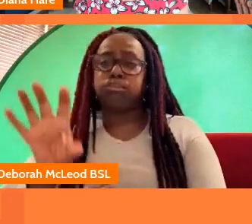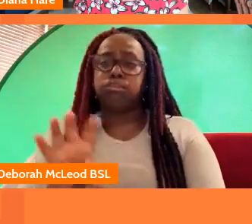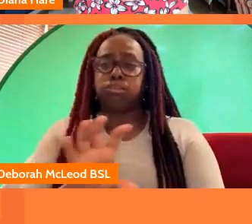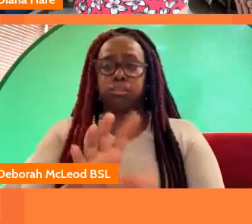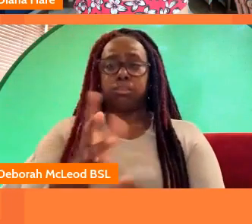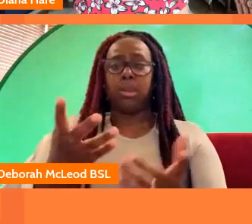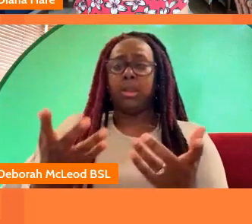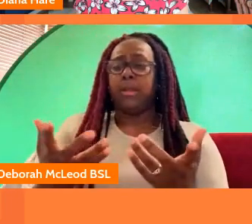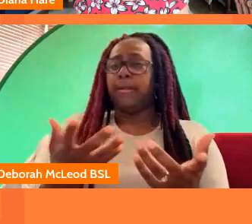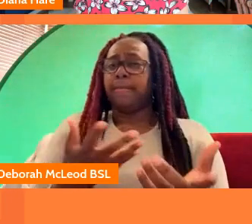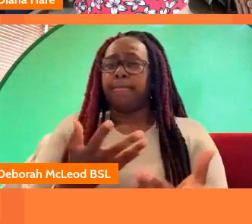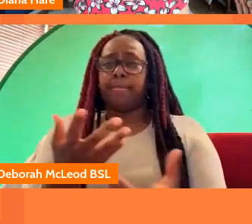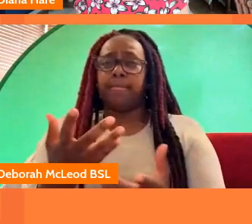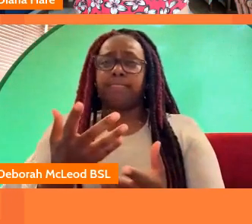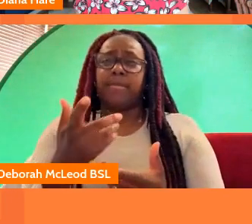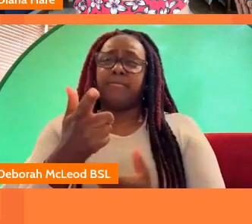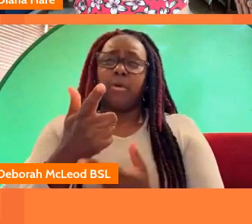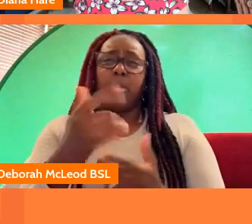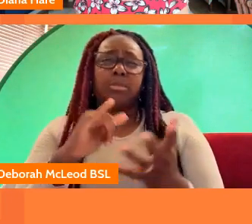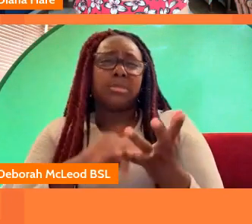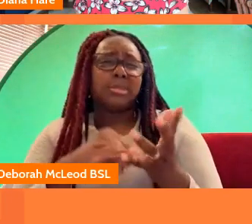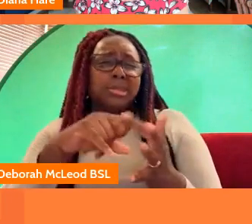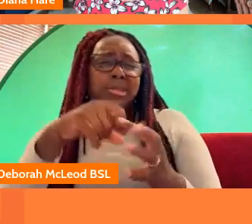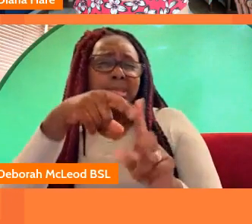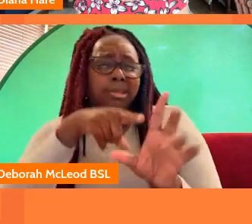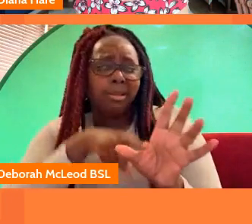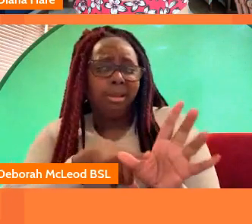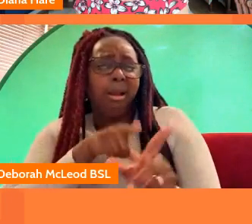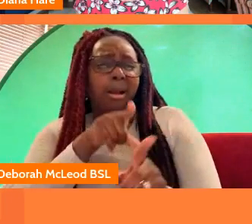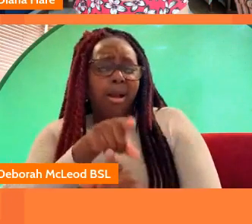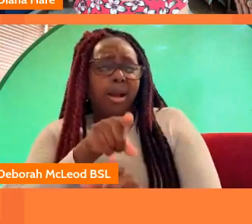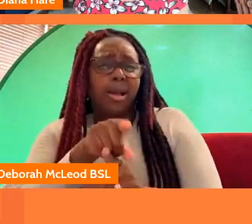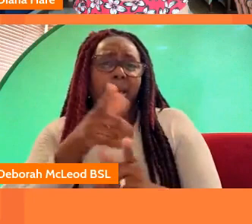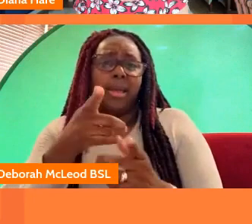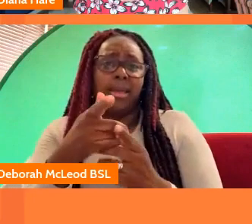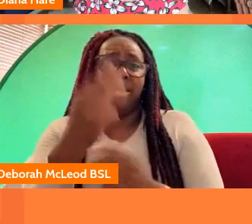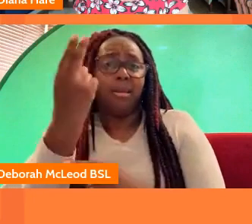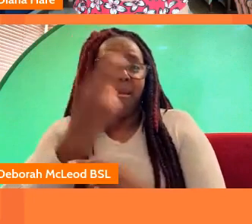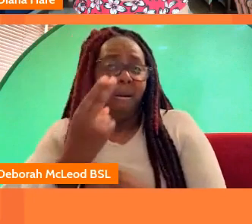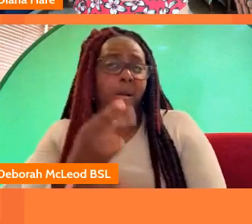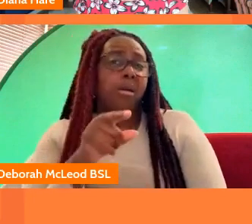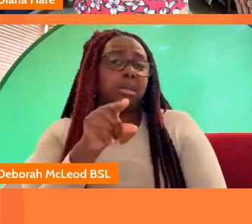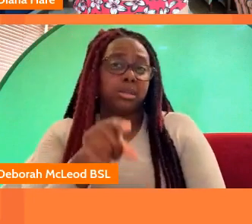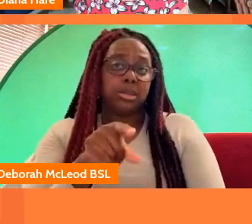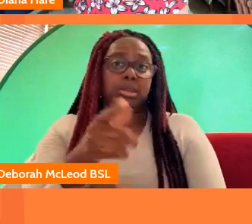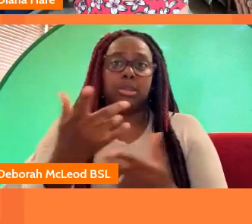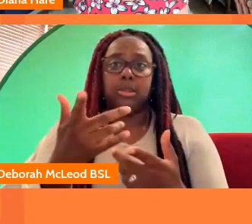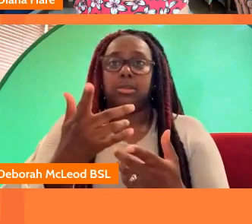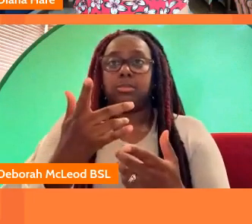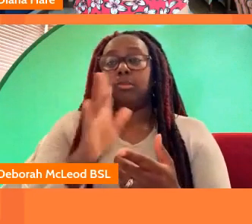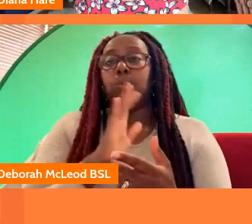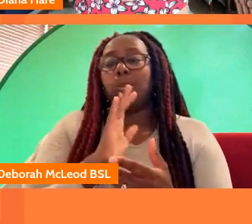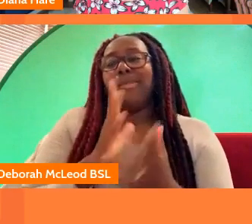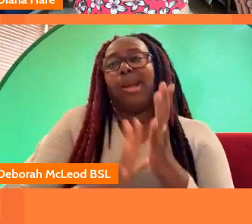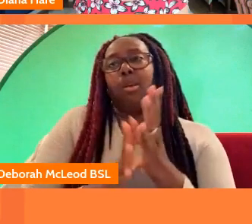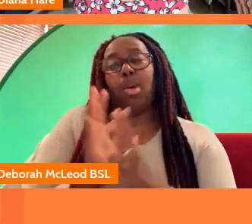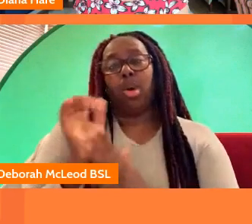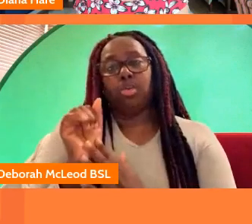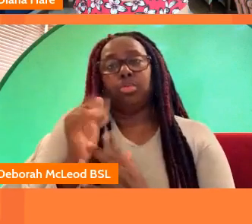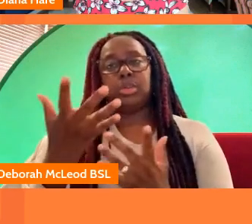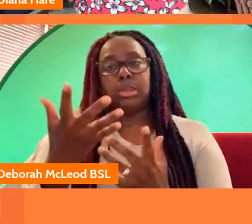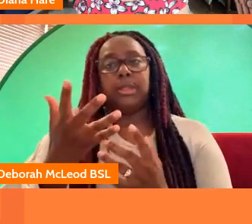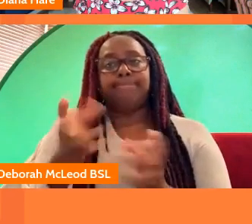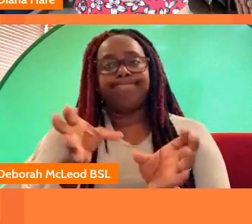wondered sort of from a sky perspective particularly sky arts perspective because we are talking about the cultural sector here um